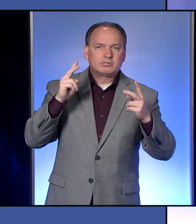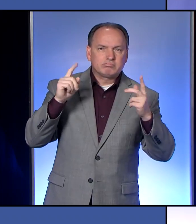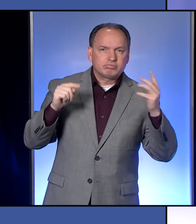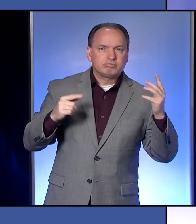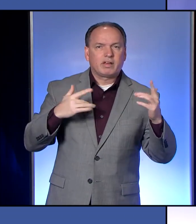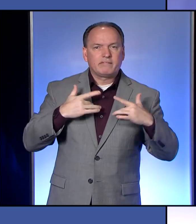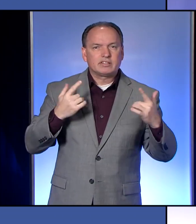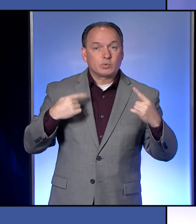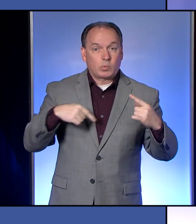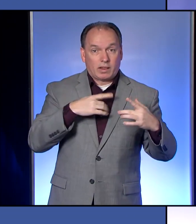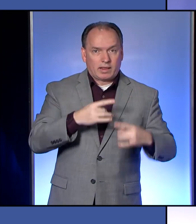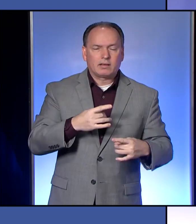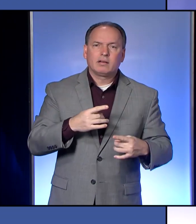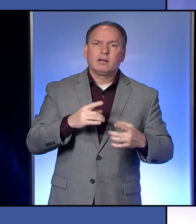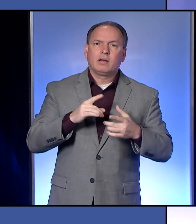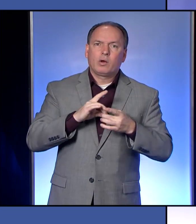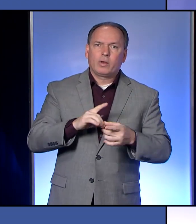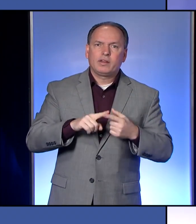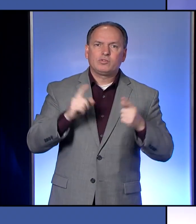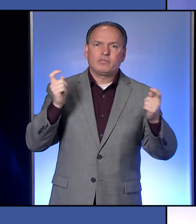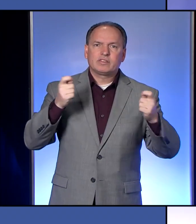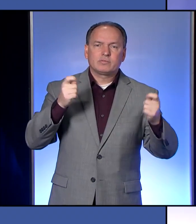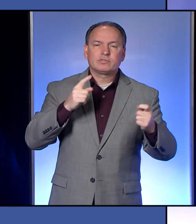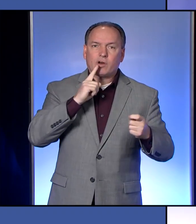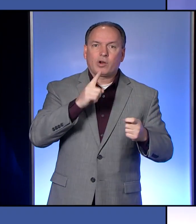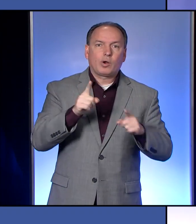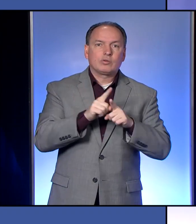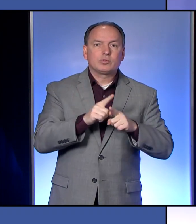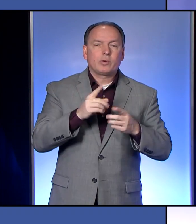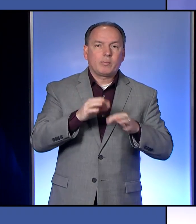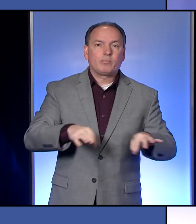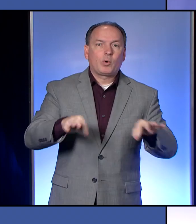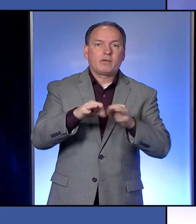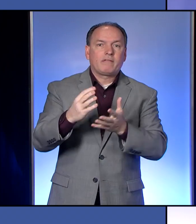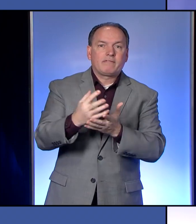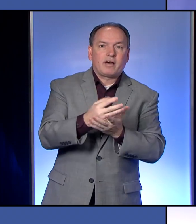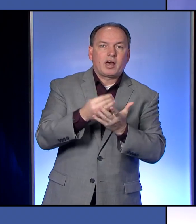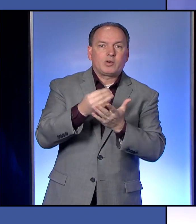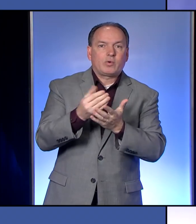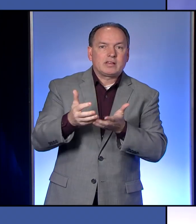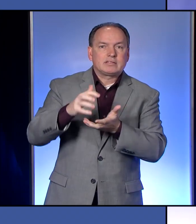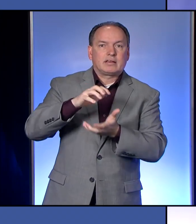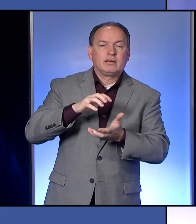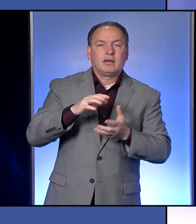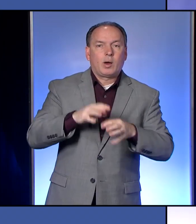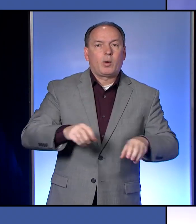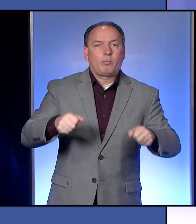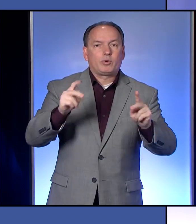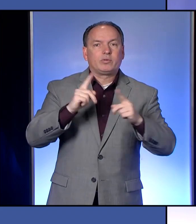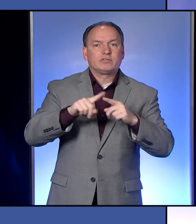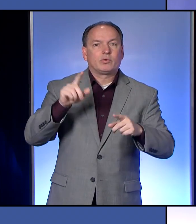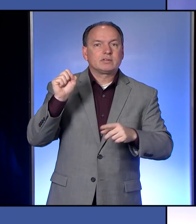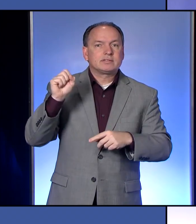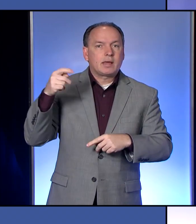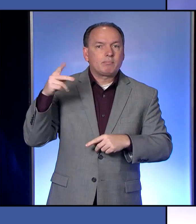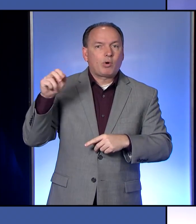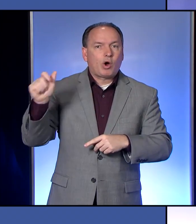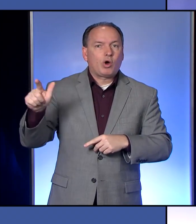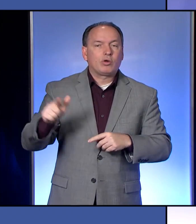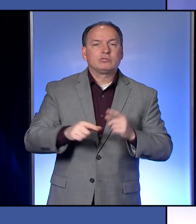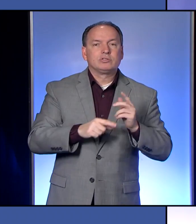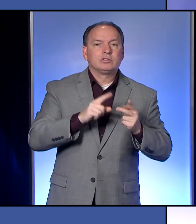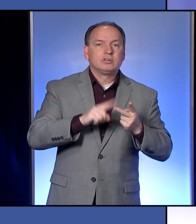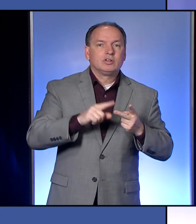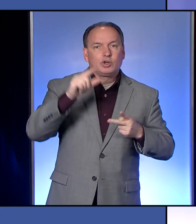along with those festivals are very important fundraising opportunities for places like St. Paul's and the Greek Orthodox